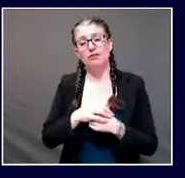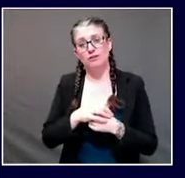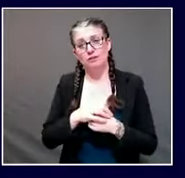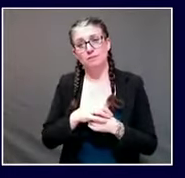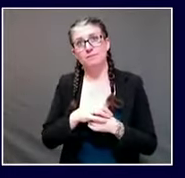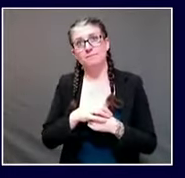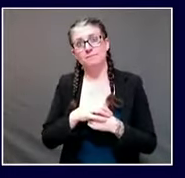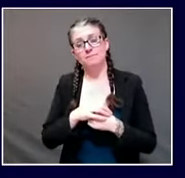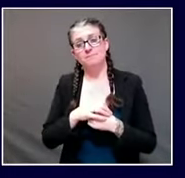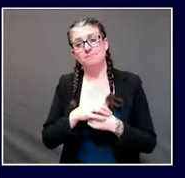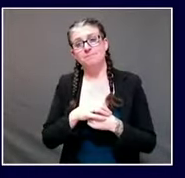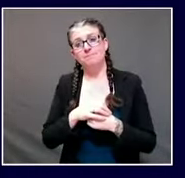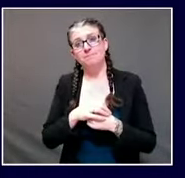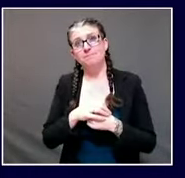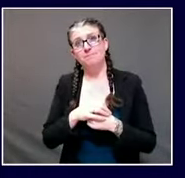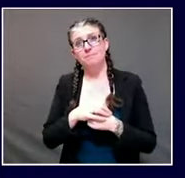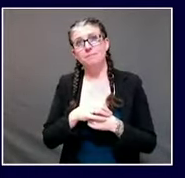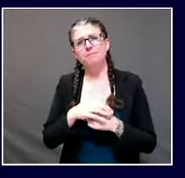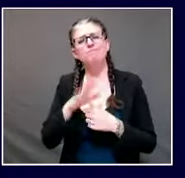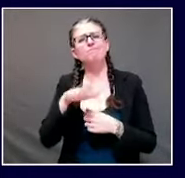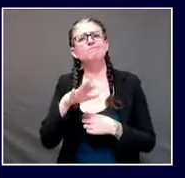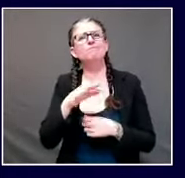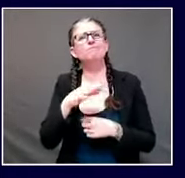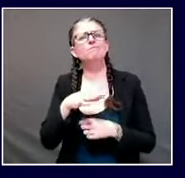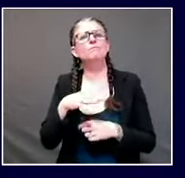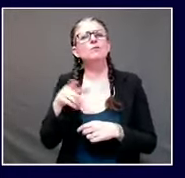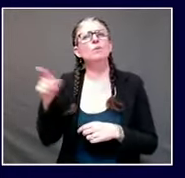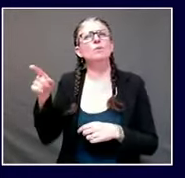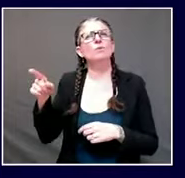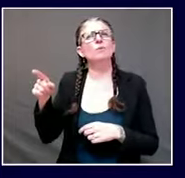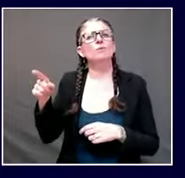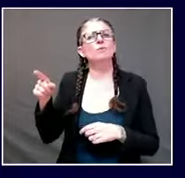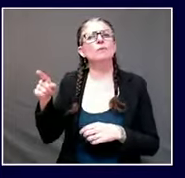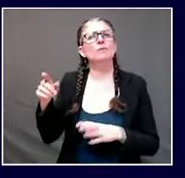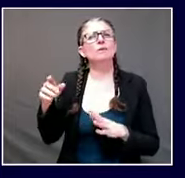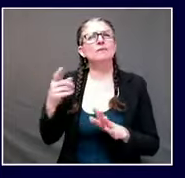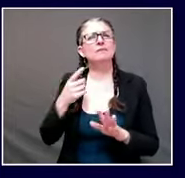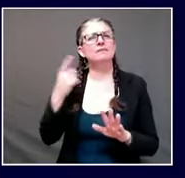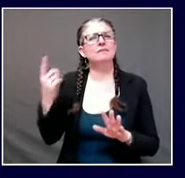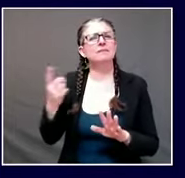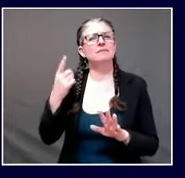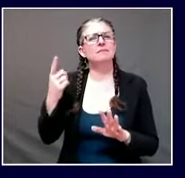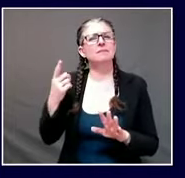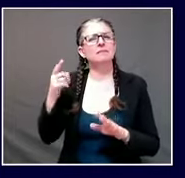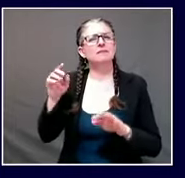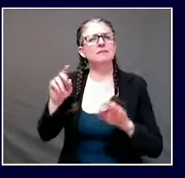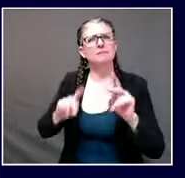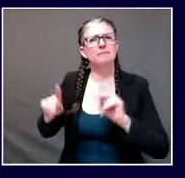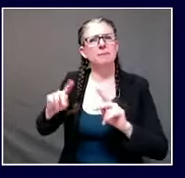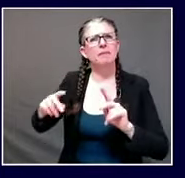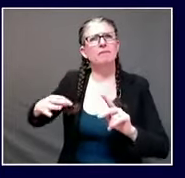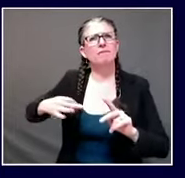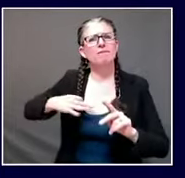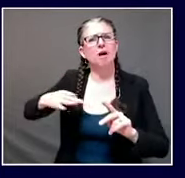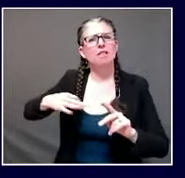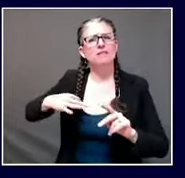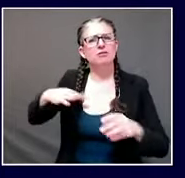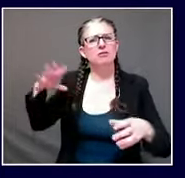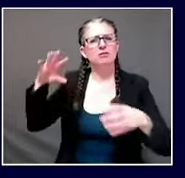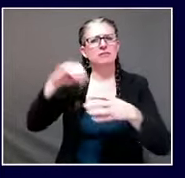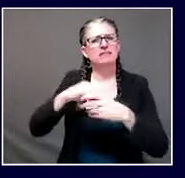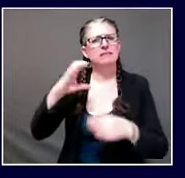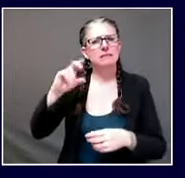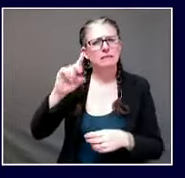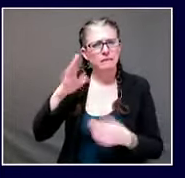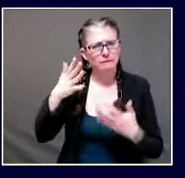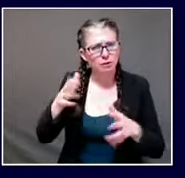volunteers with the cdc has increased significantly since the start of the pandemic and they've been involved in a number of different roles related